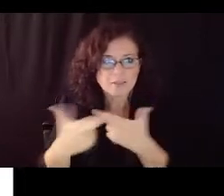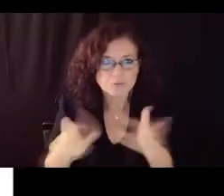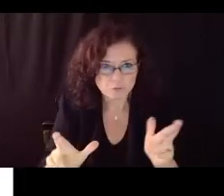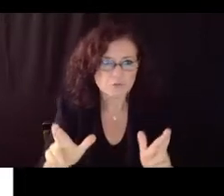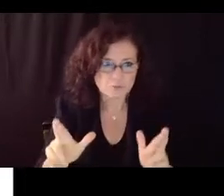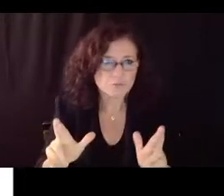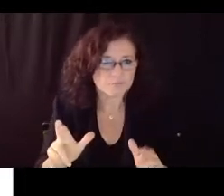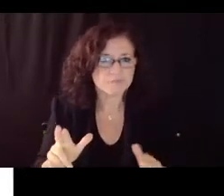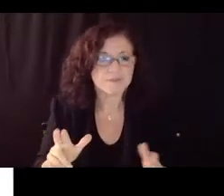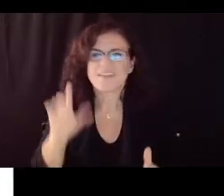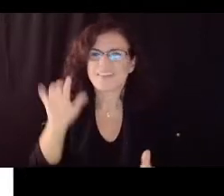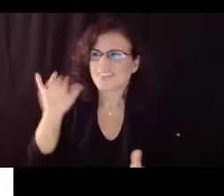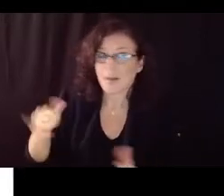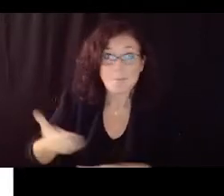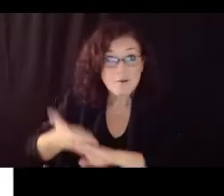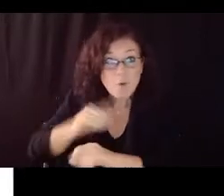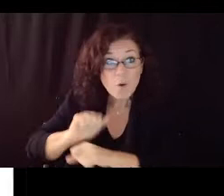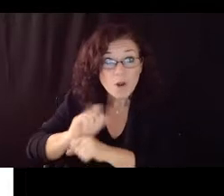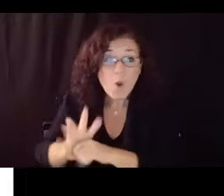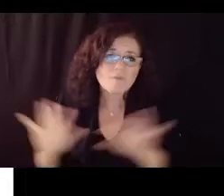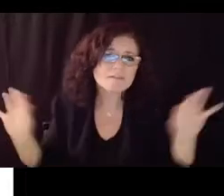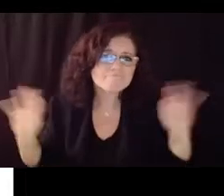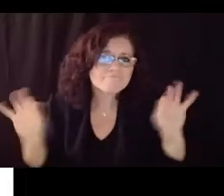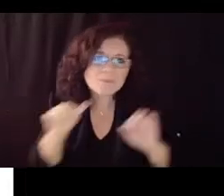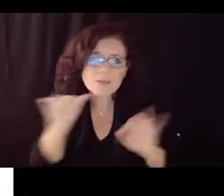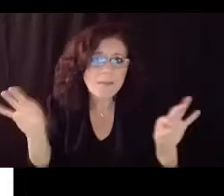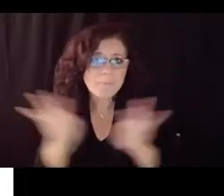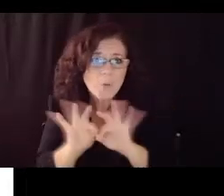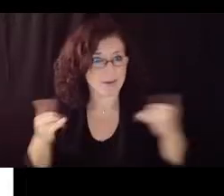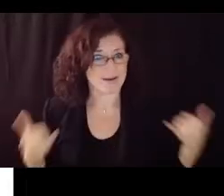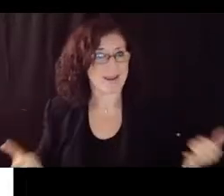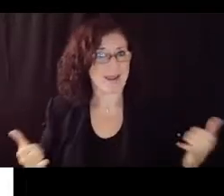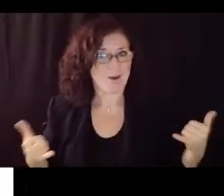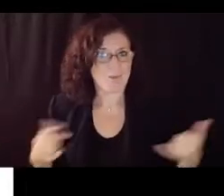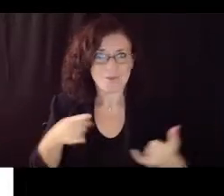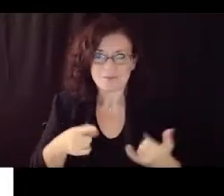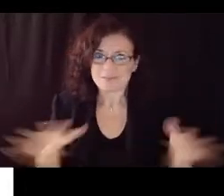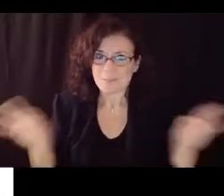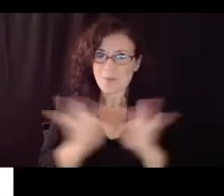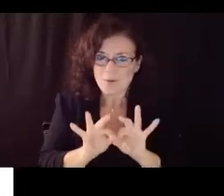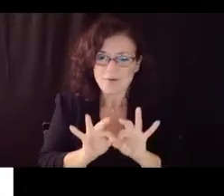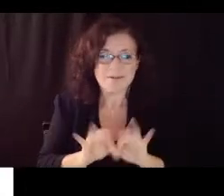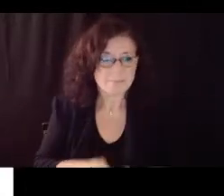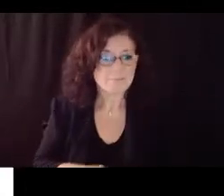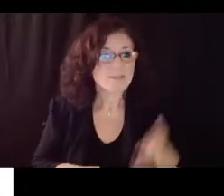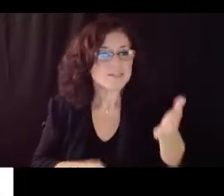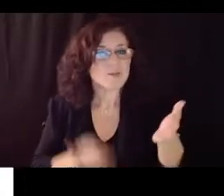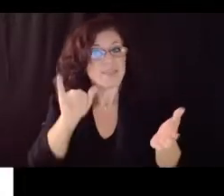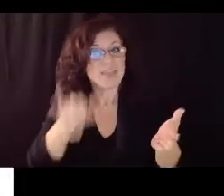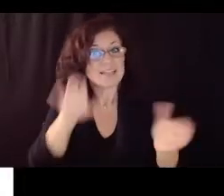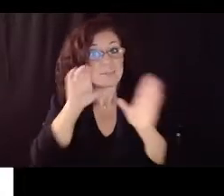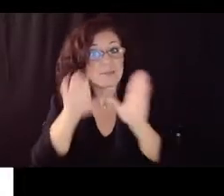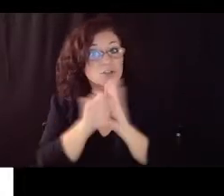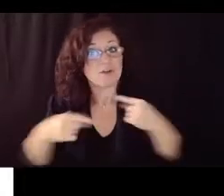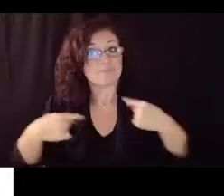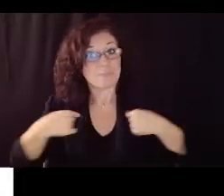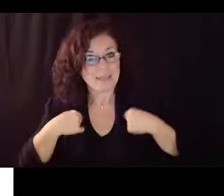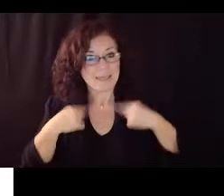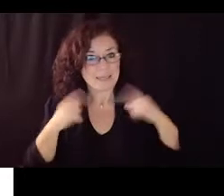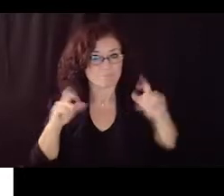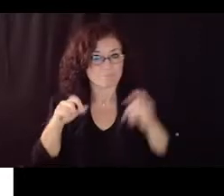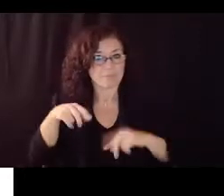until now so this is a picture of me i'm in the far corner by the windows and uh mr woodward from um